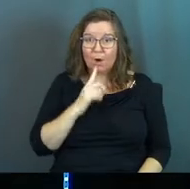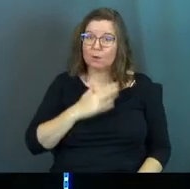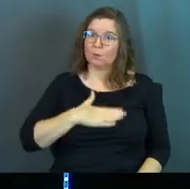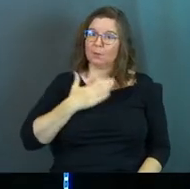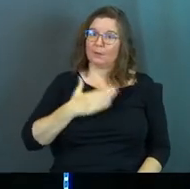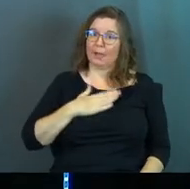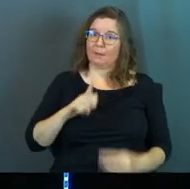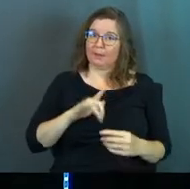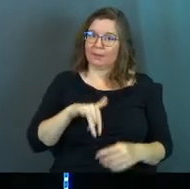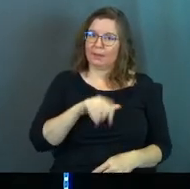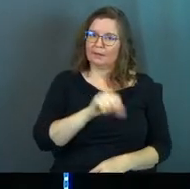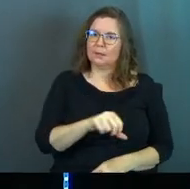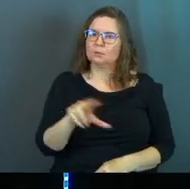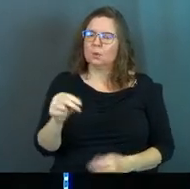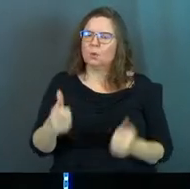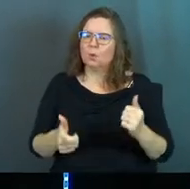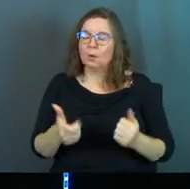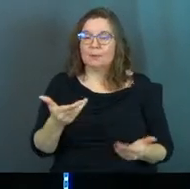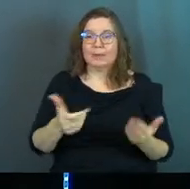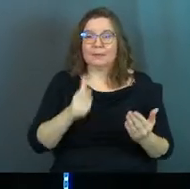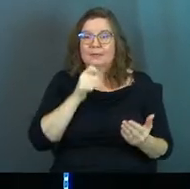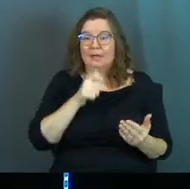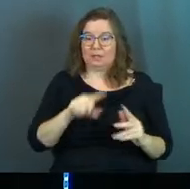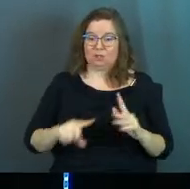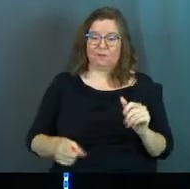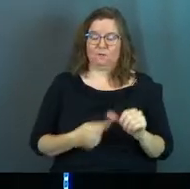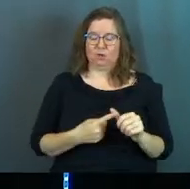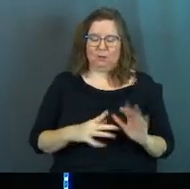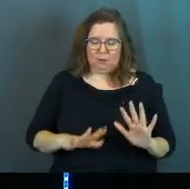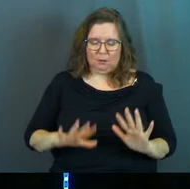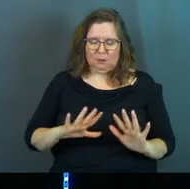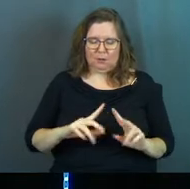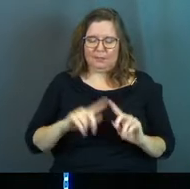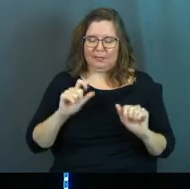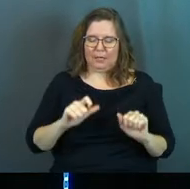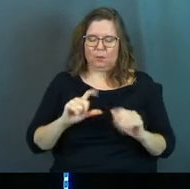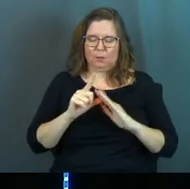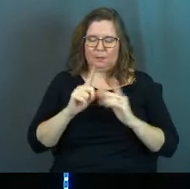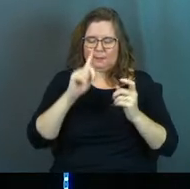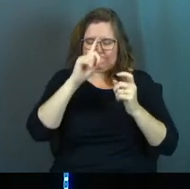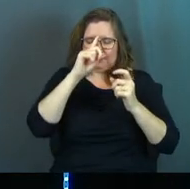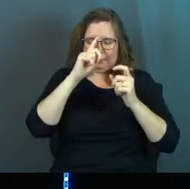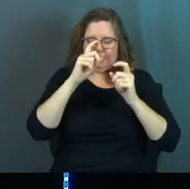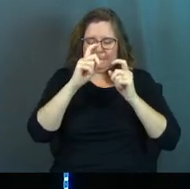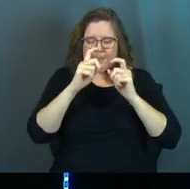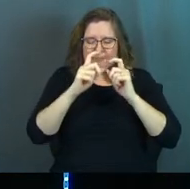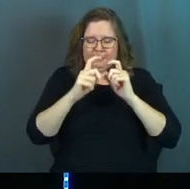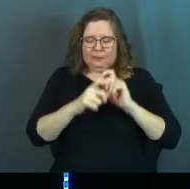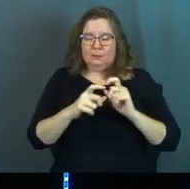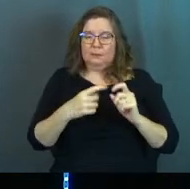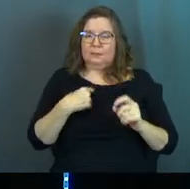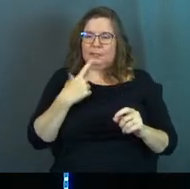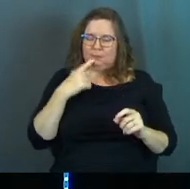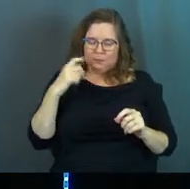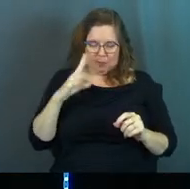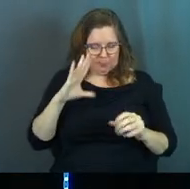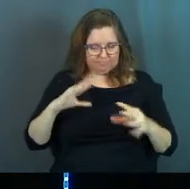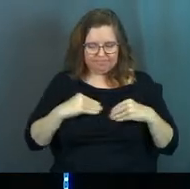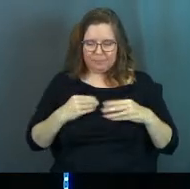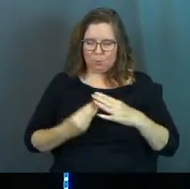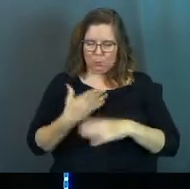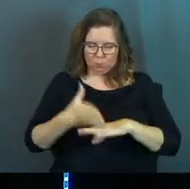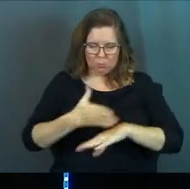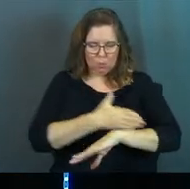Are you glad about it? And maybe not as your initial reaction but can you get there and say, wow, this is a day that I'm going to grow.